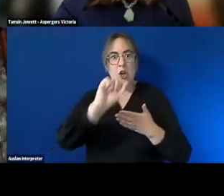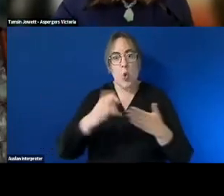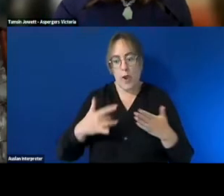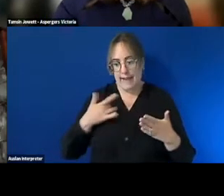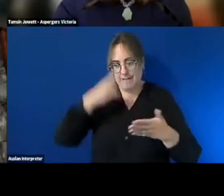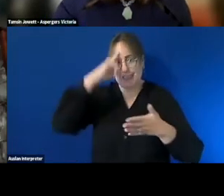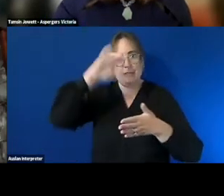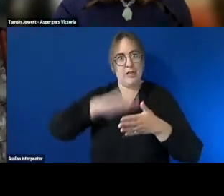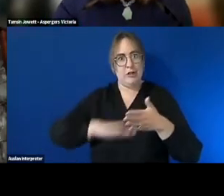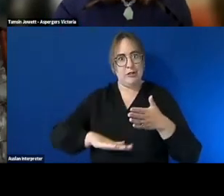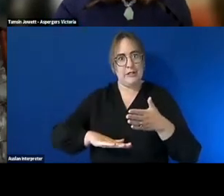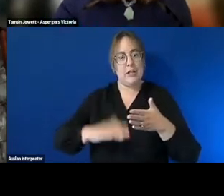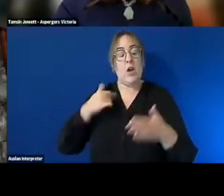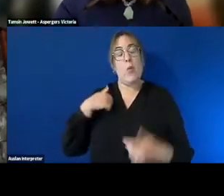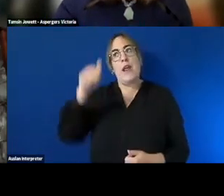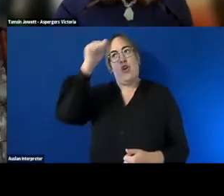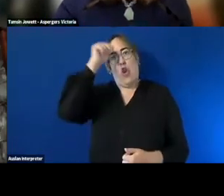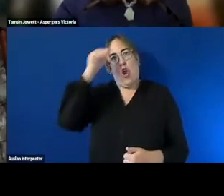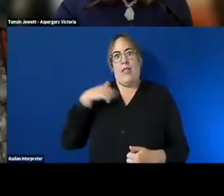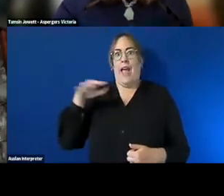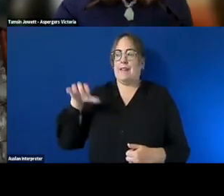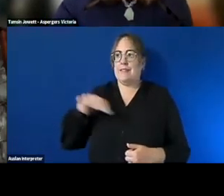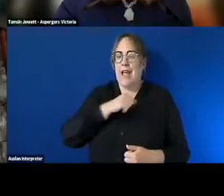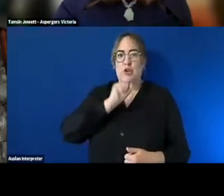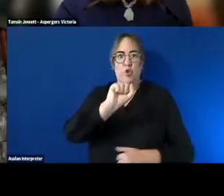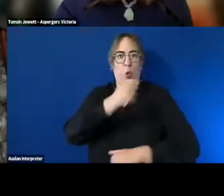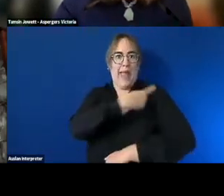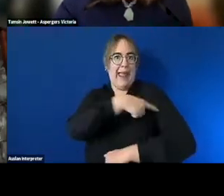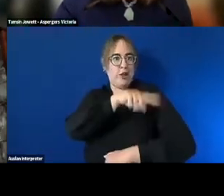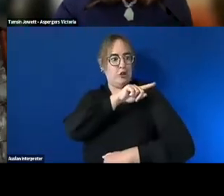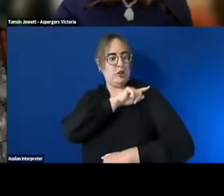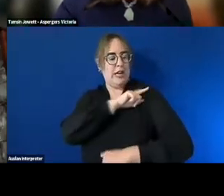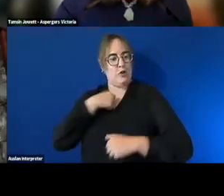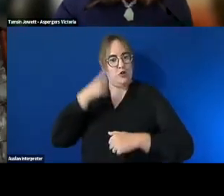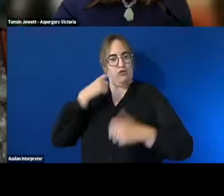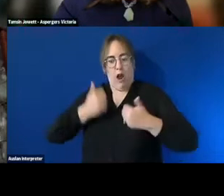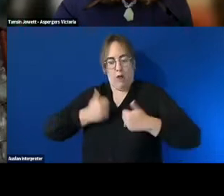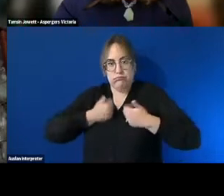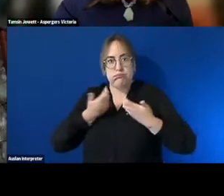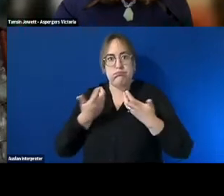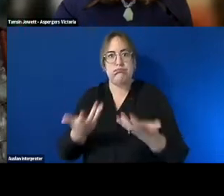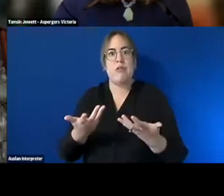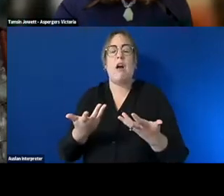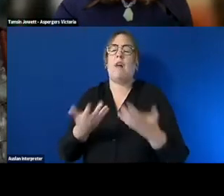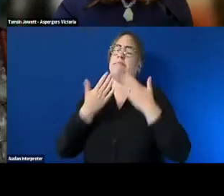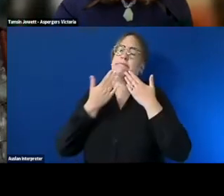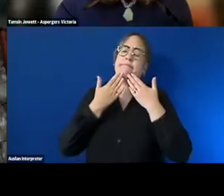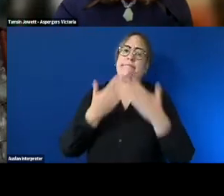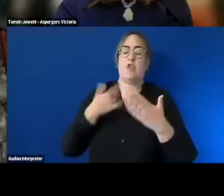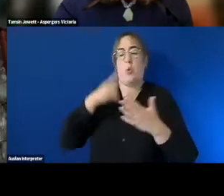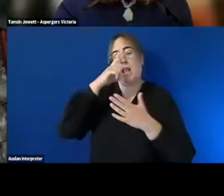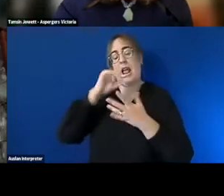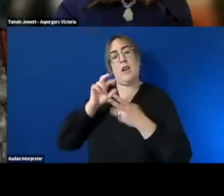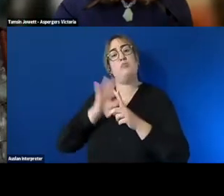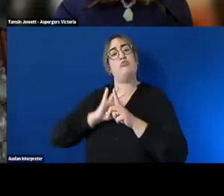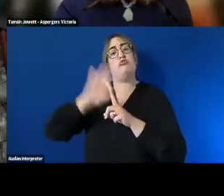acknowledge that can take emotional energy too and we really appreciate you sharing your stories so that we can learn from your experiences to improve employment outcomes for